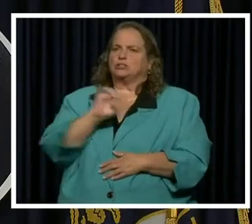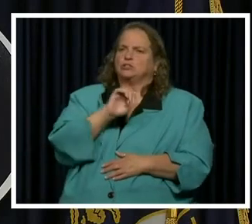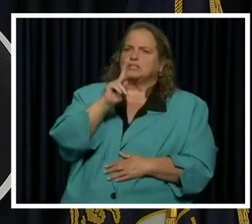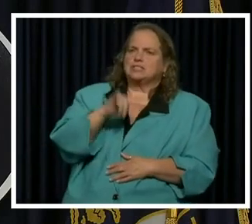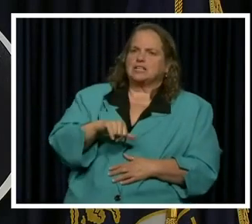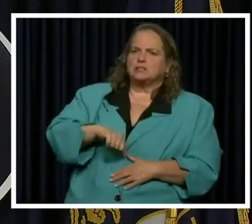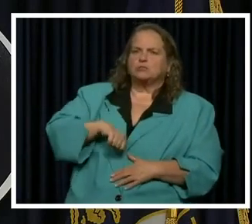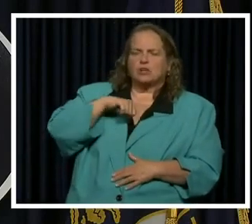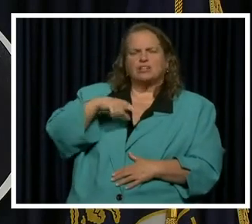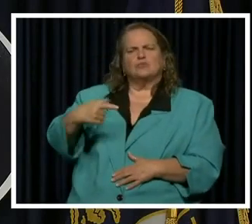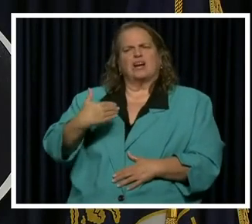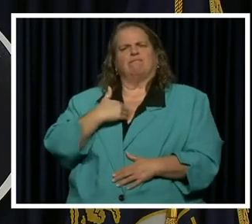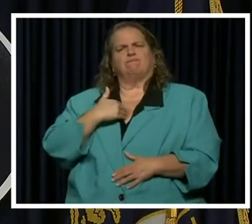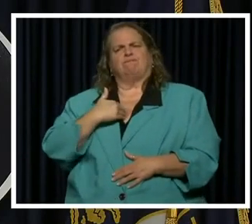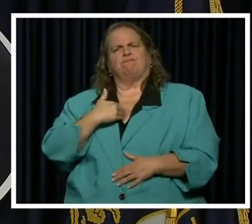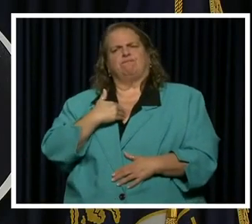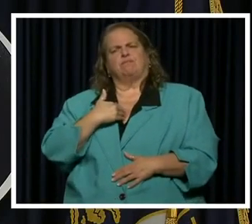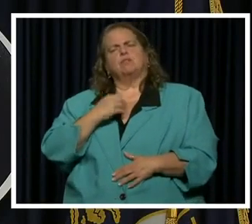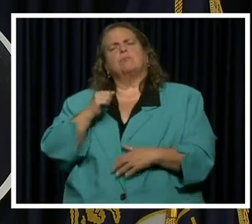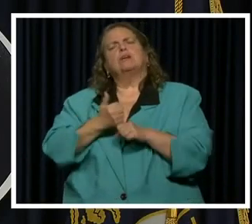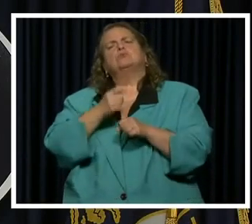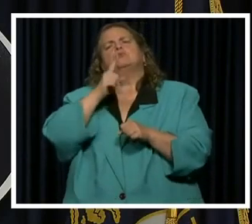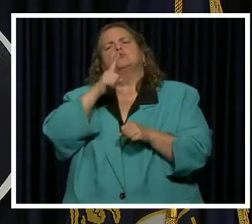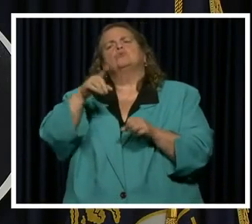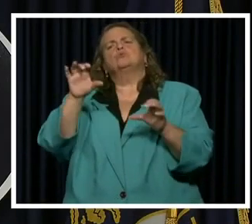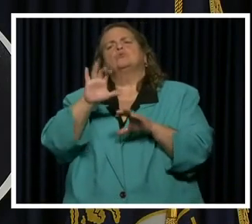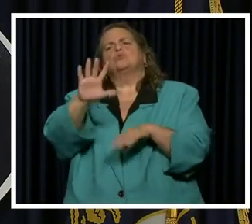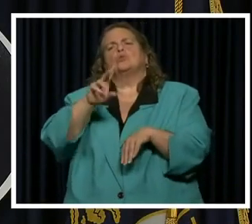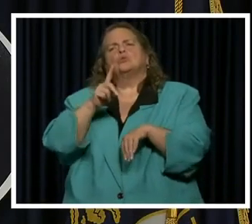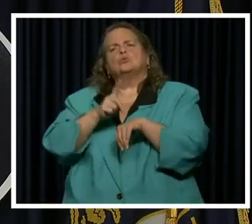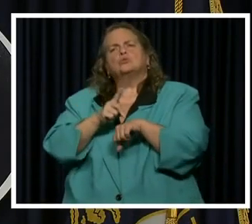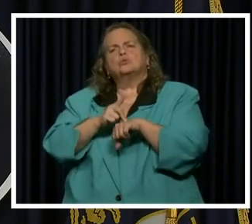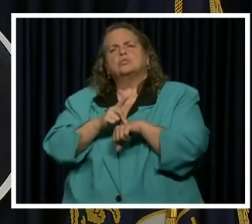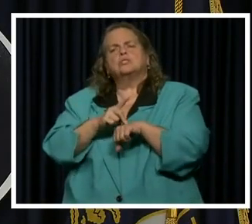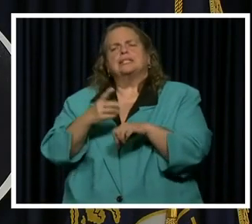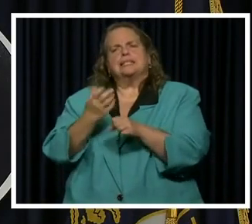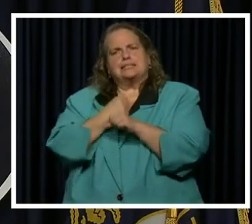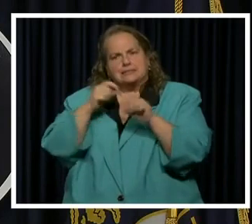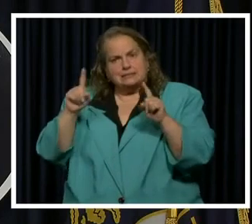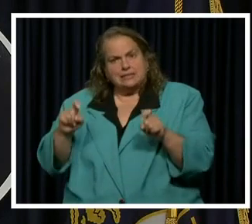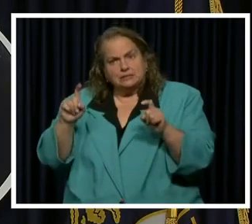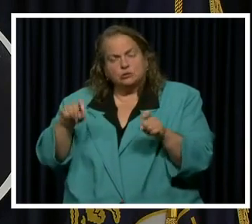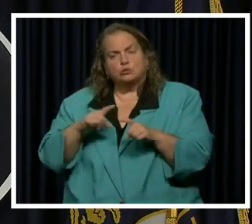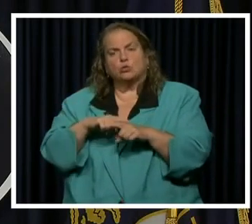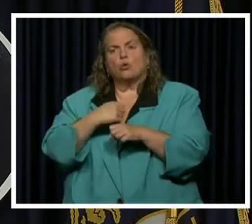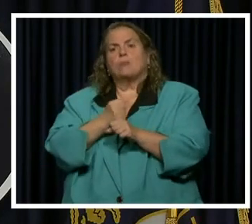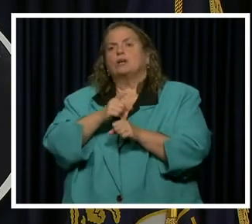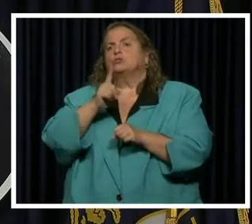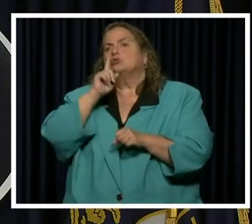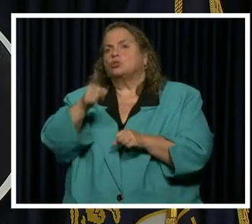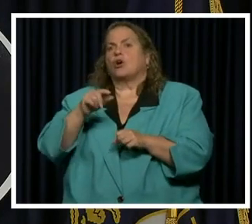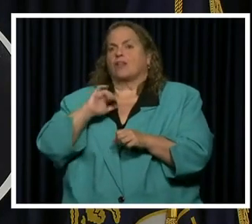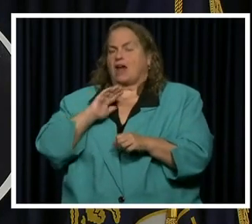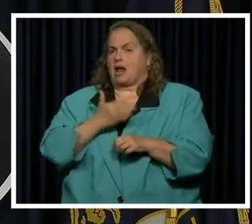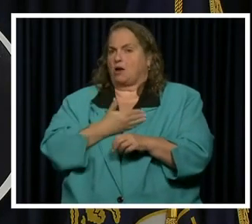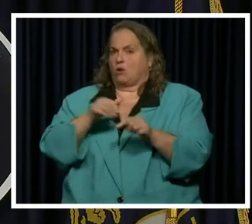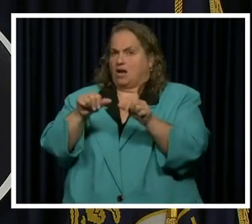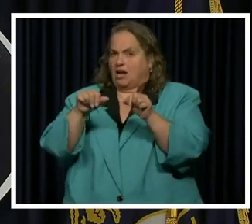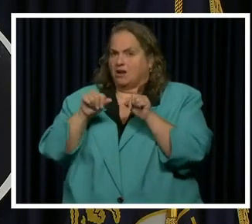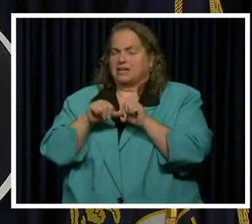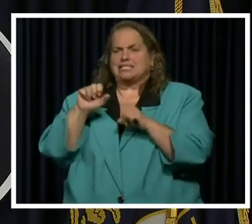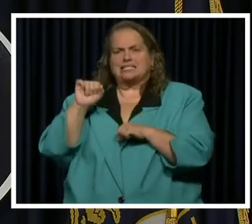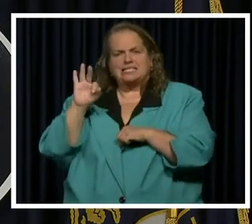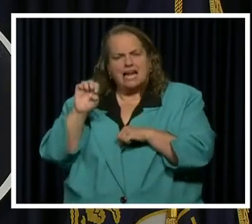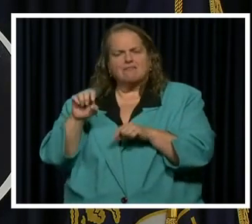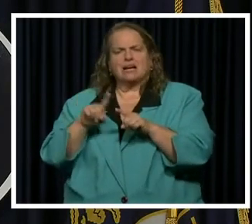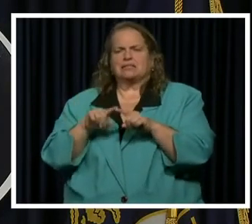Kentuckians. And so let's make sure that we do our civic duty. We get tested to make sure that our area can be as safe as